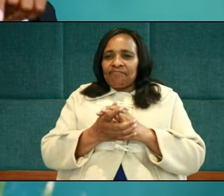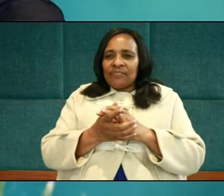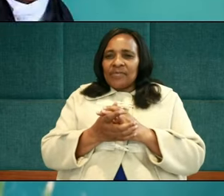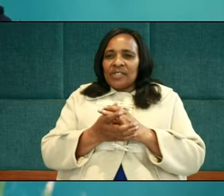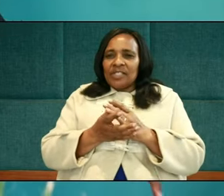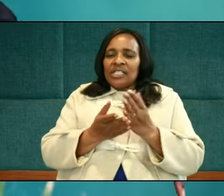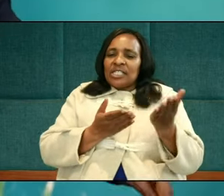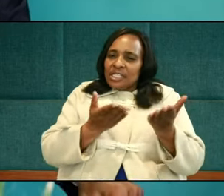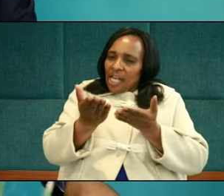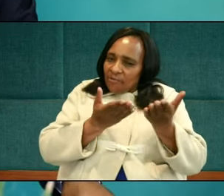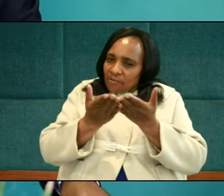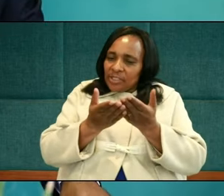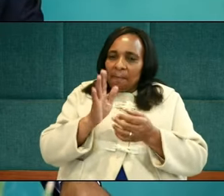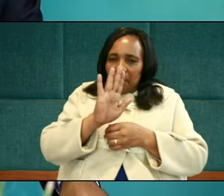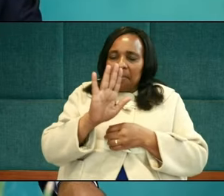his servants.